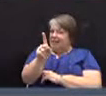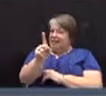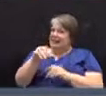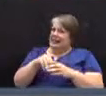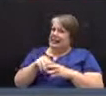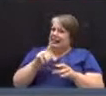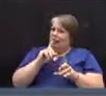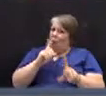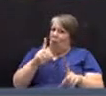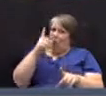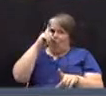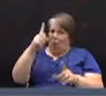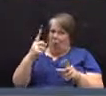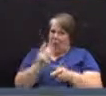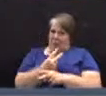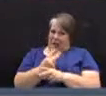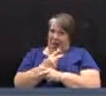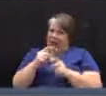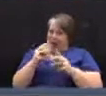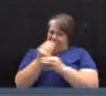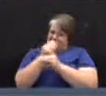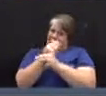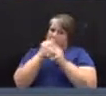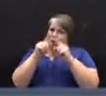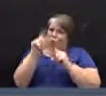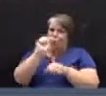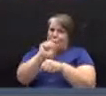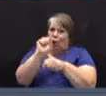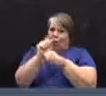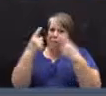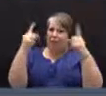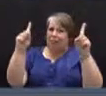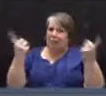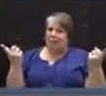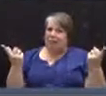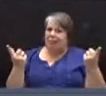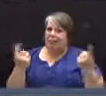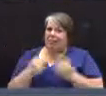order for the arithmetic to work, if you're just taking out another $200,000.